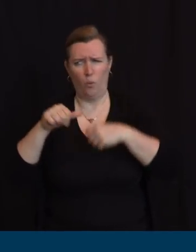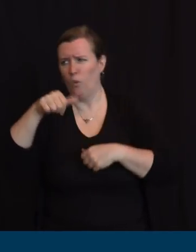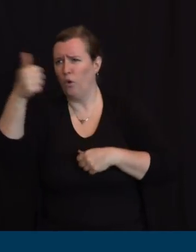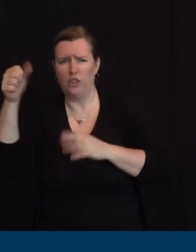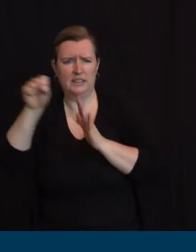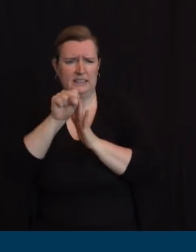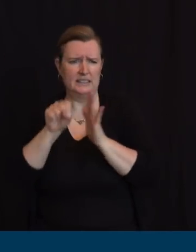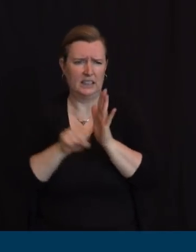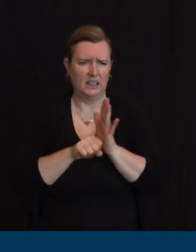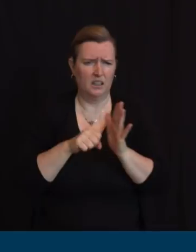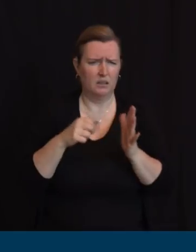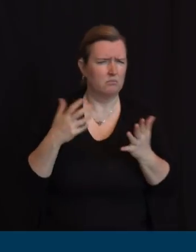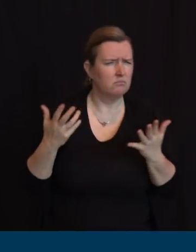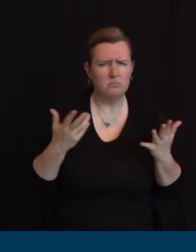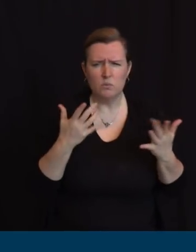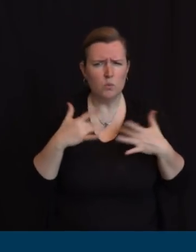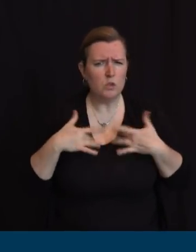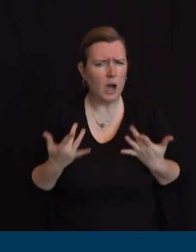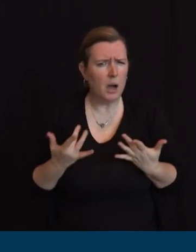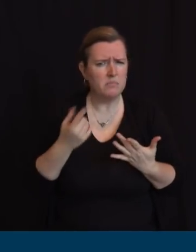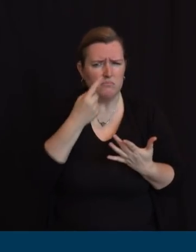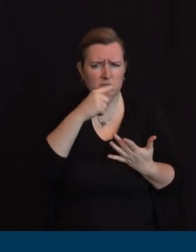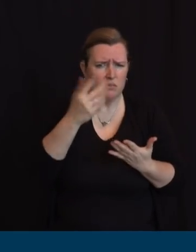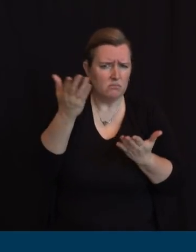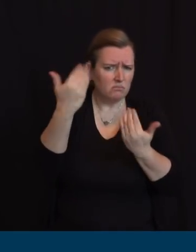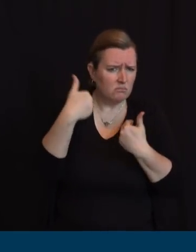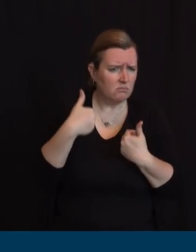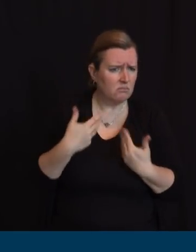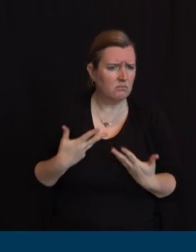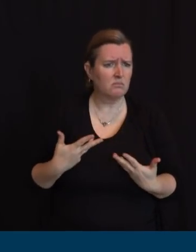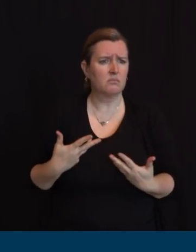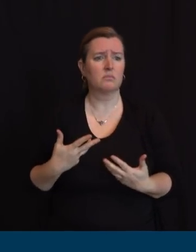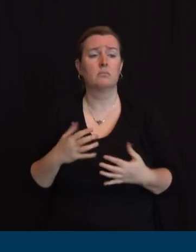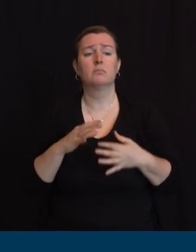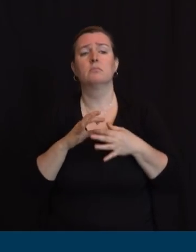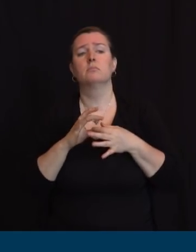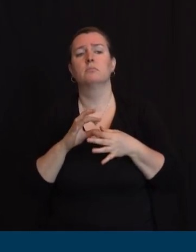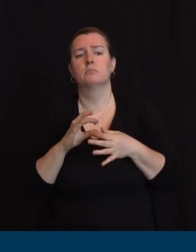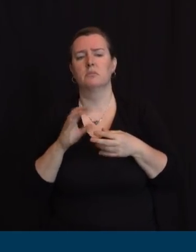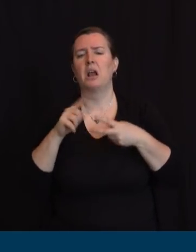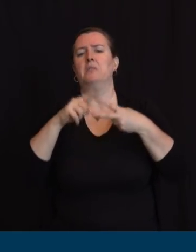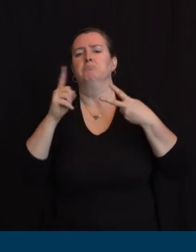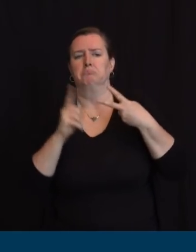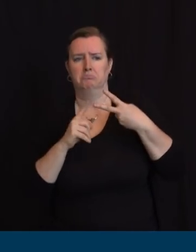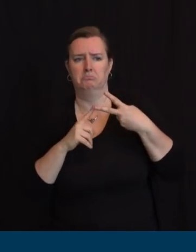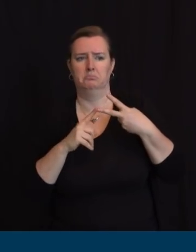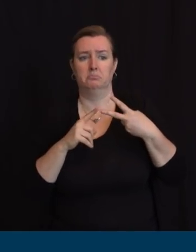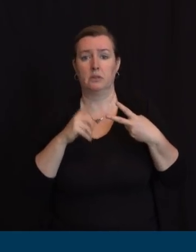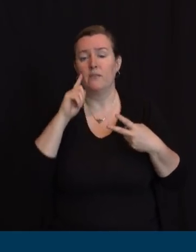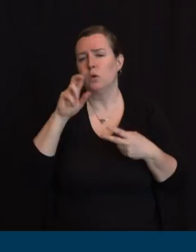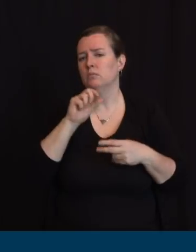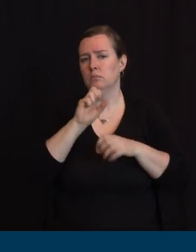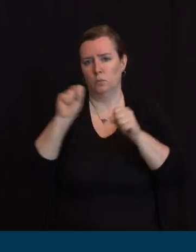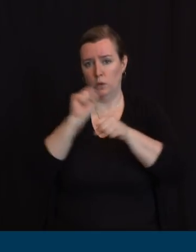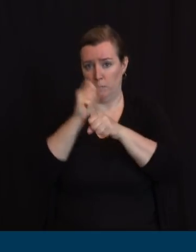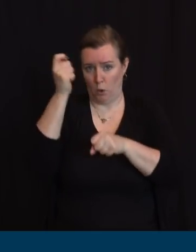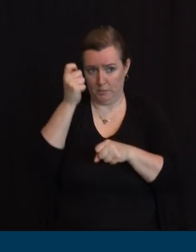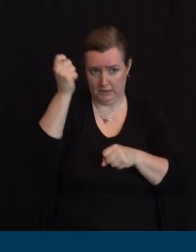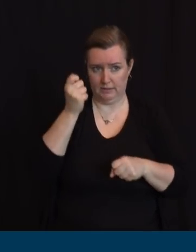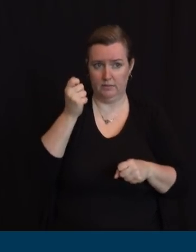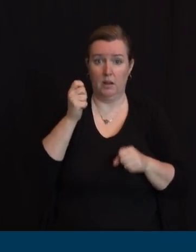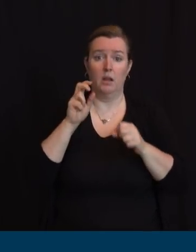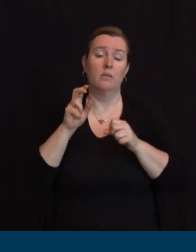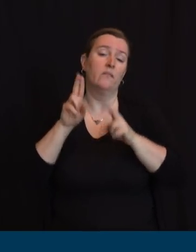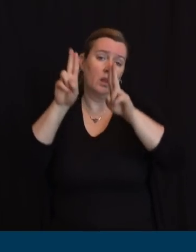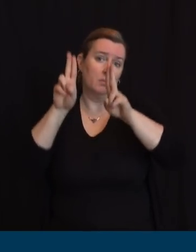With regard to the unemployment situation and people applying for benefits, you had made a plug in the beginning of today's